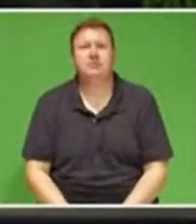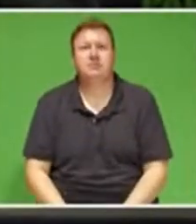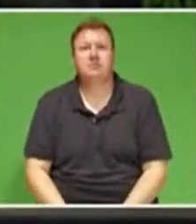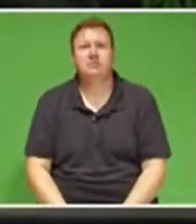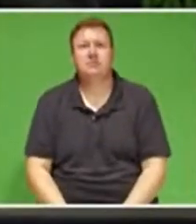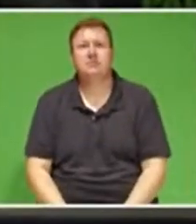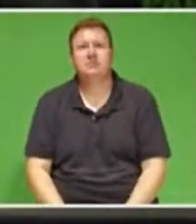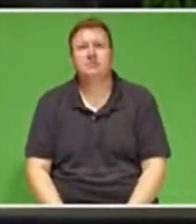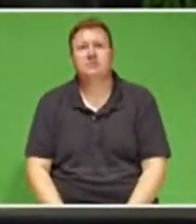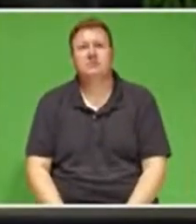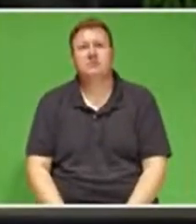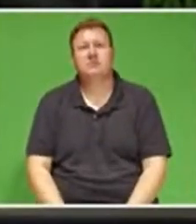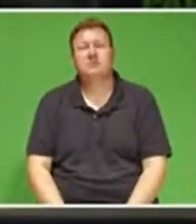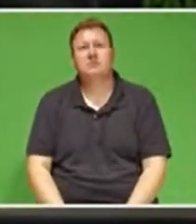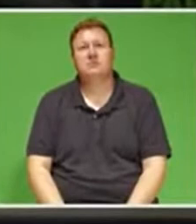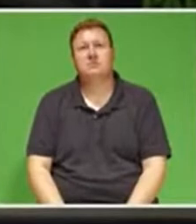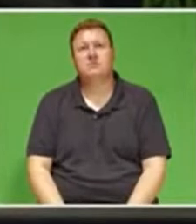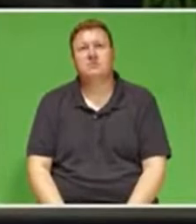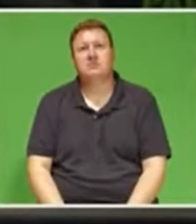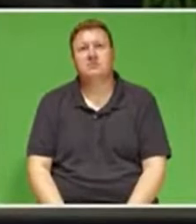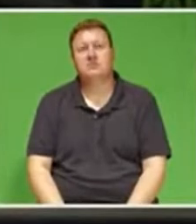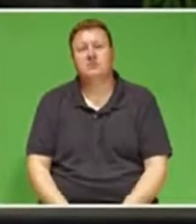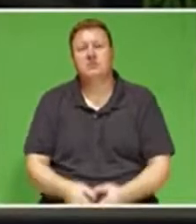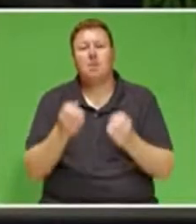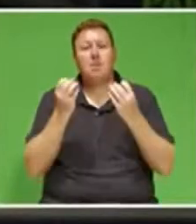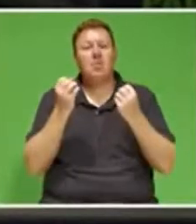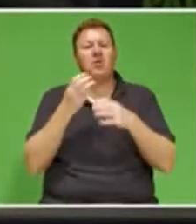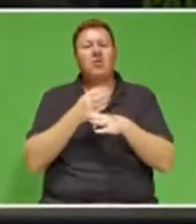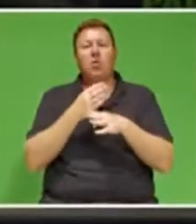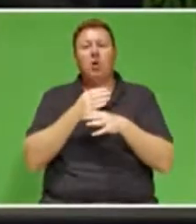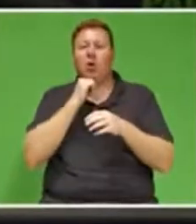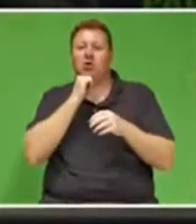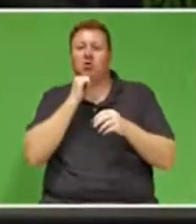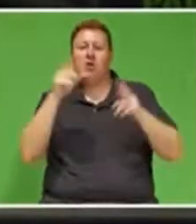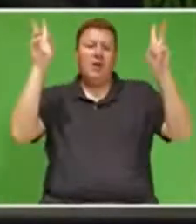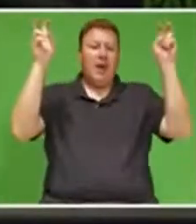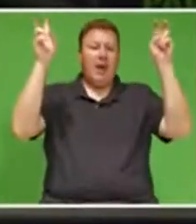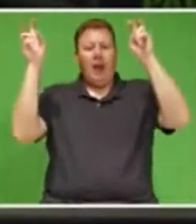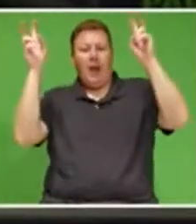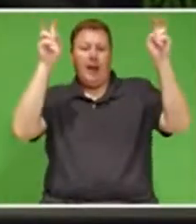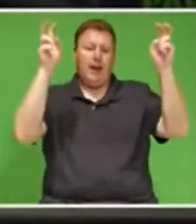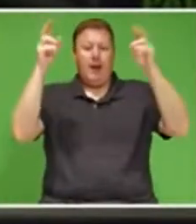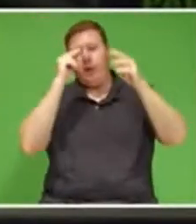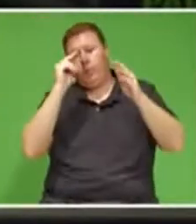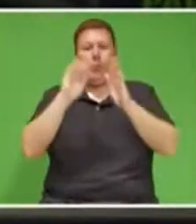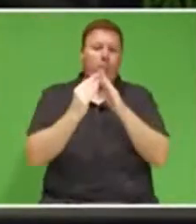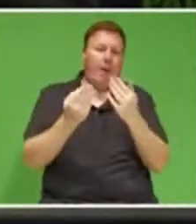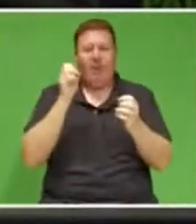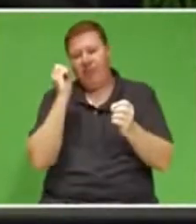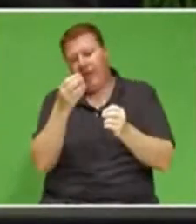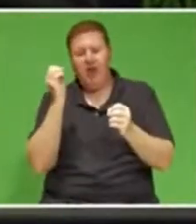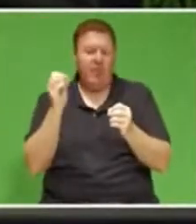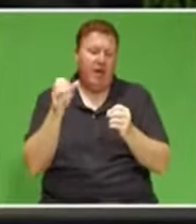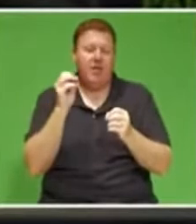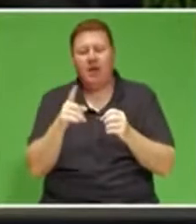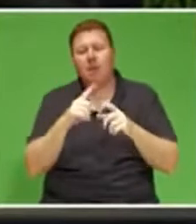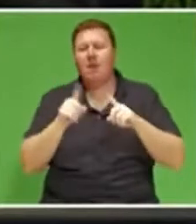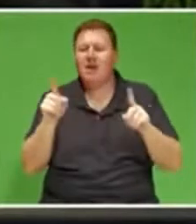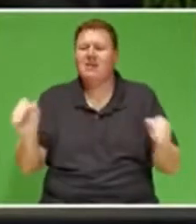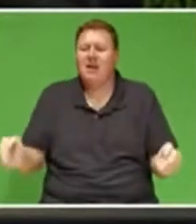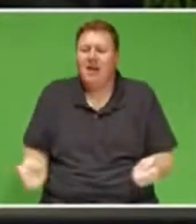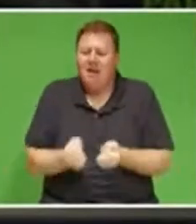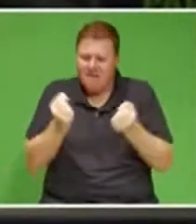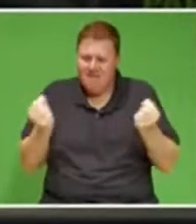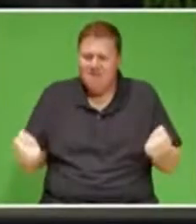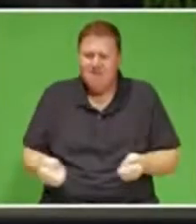work does not find its way into the headlines, the reality is that these are efforts that